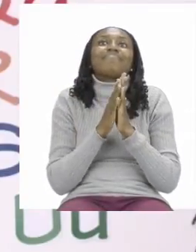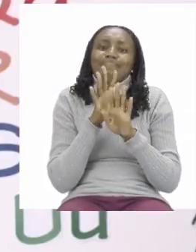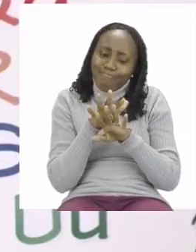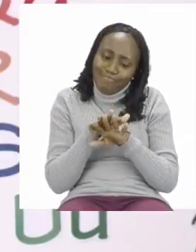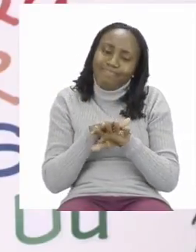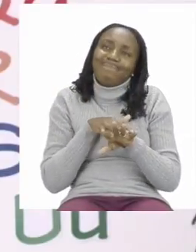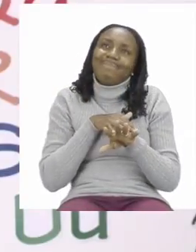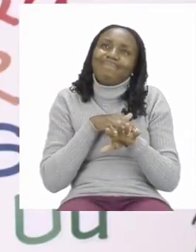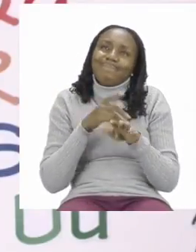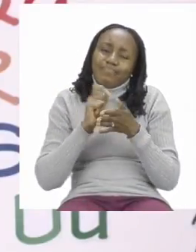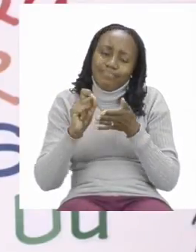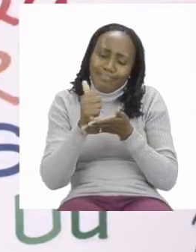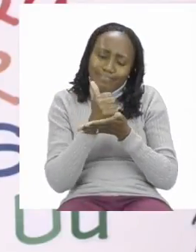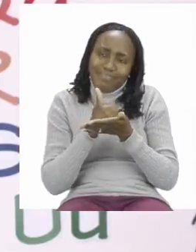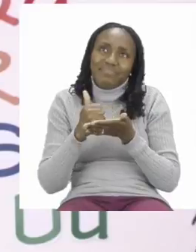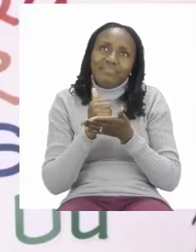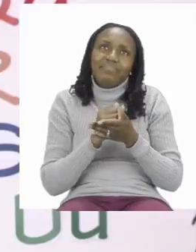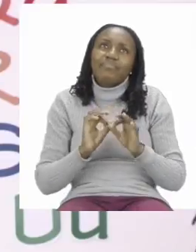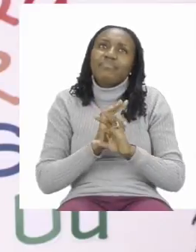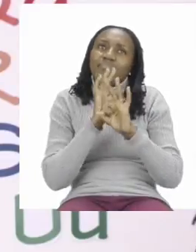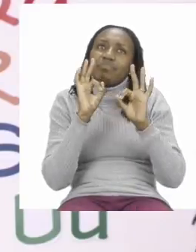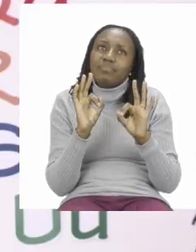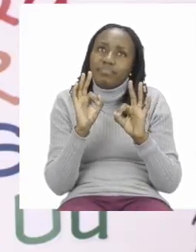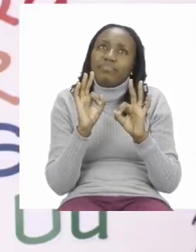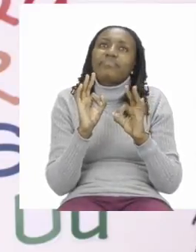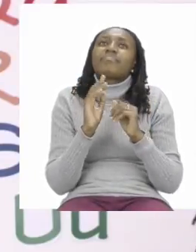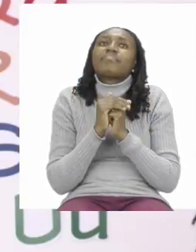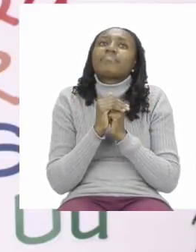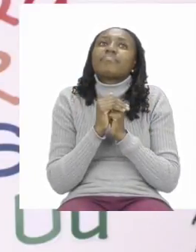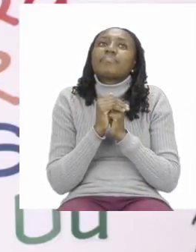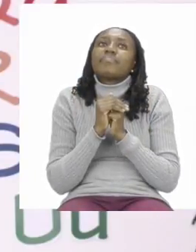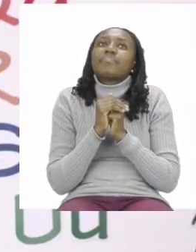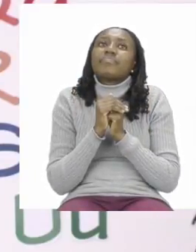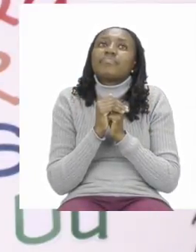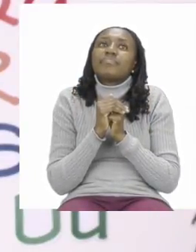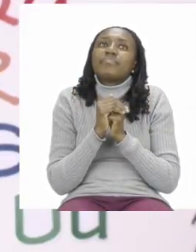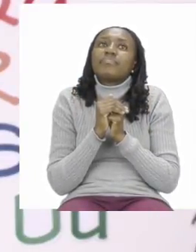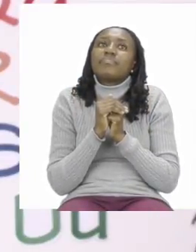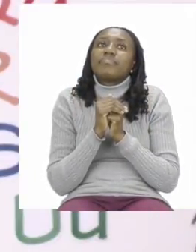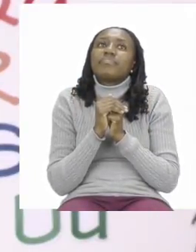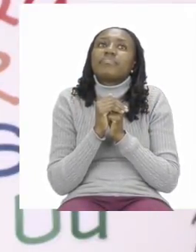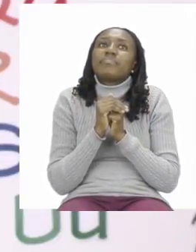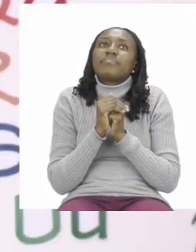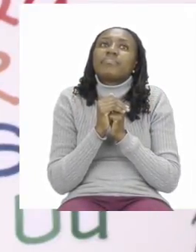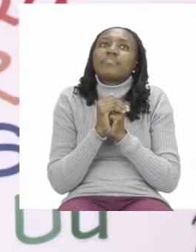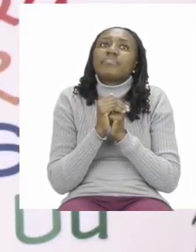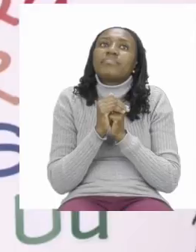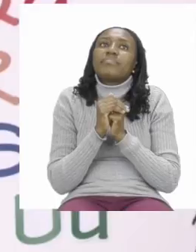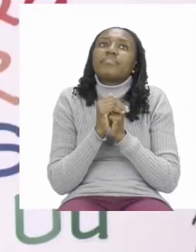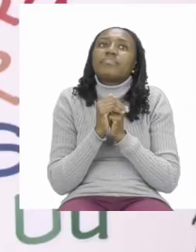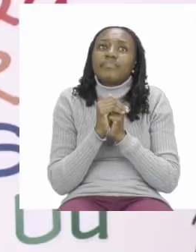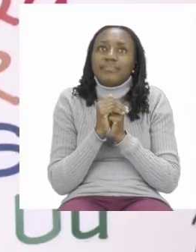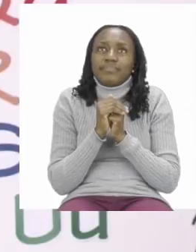rush and make sure that you only start when you have completed all of the number